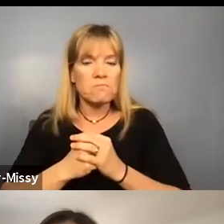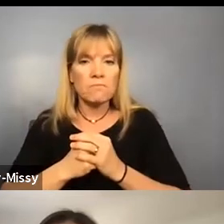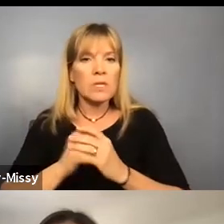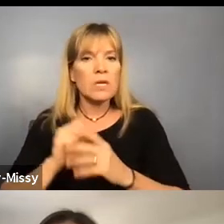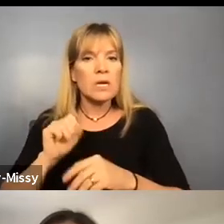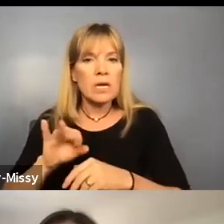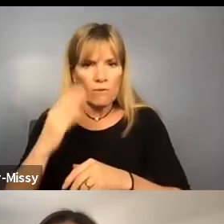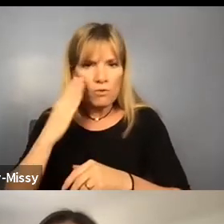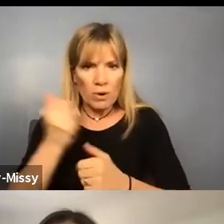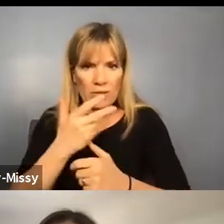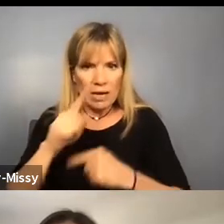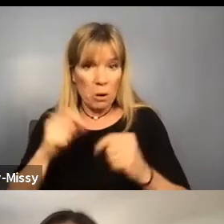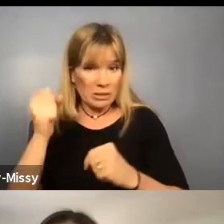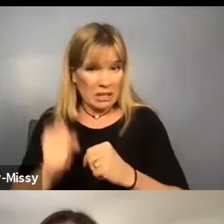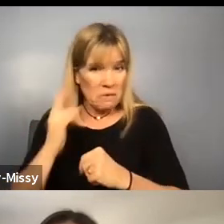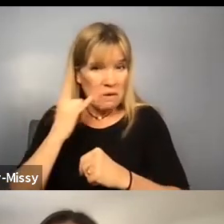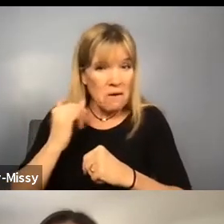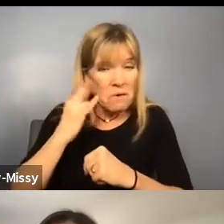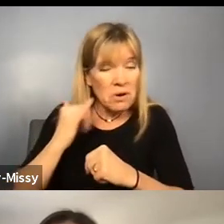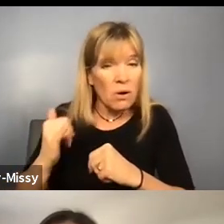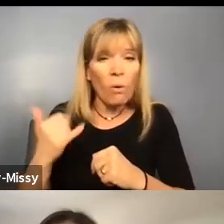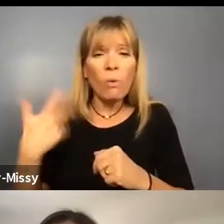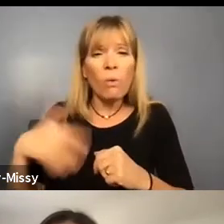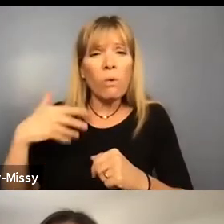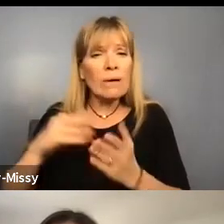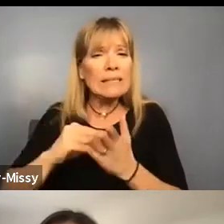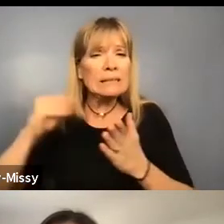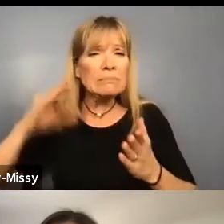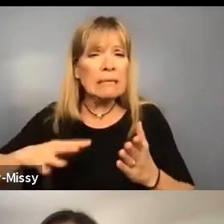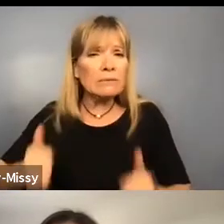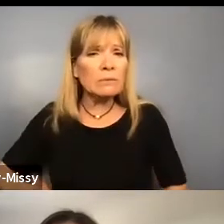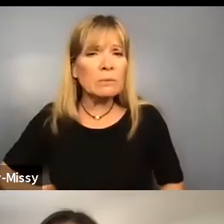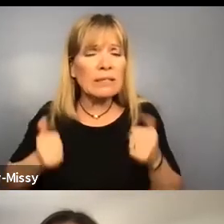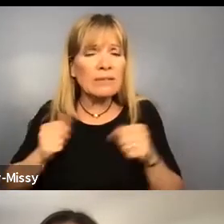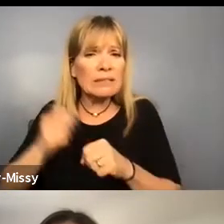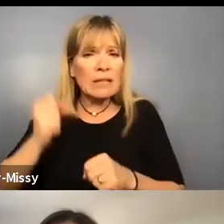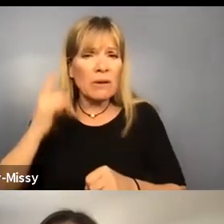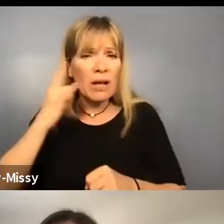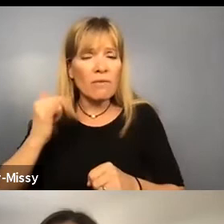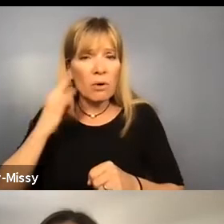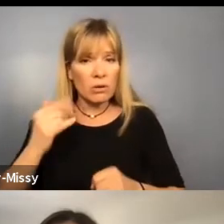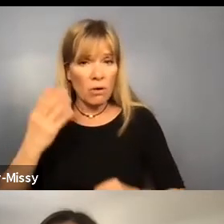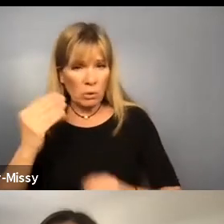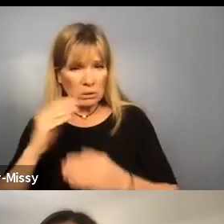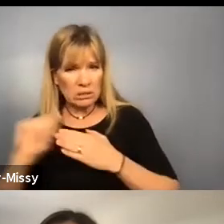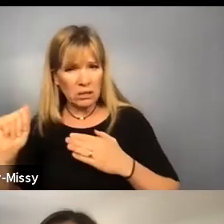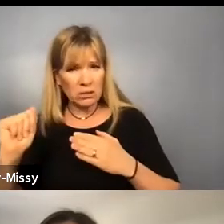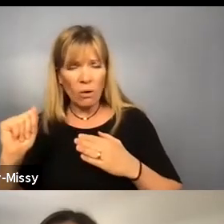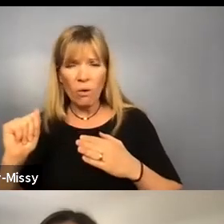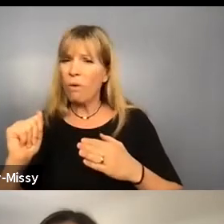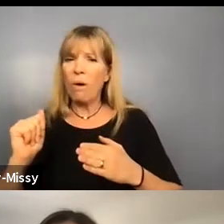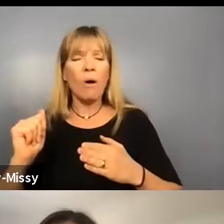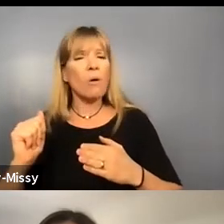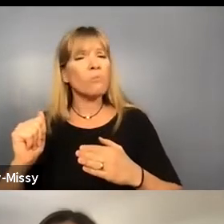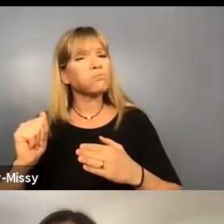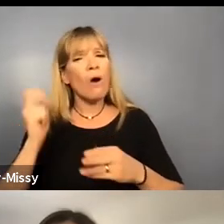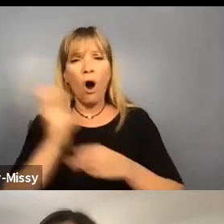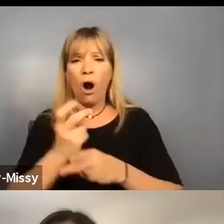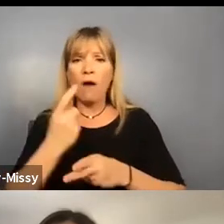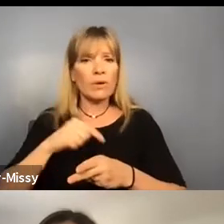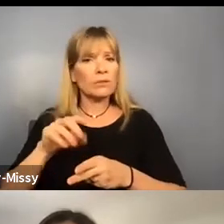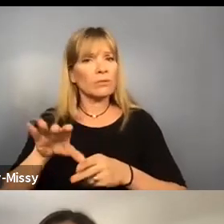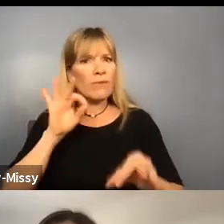if you know anything about Southern California, it's, it's very expensive to, to live. Um, and so it's extremely hard for us to find individuals